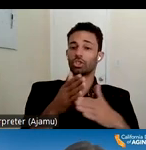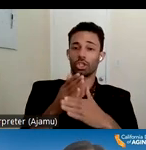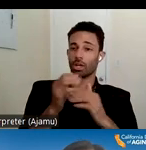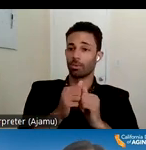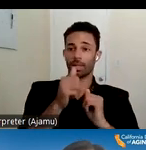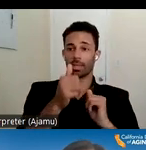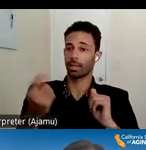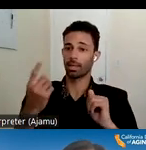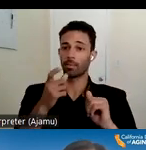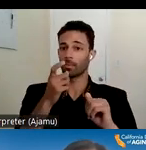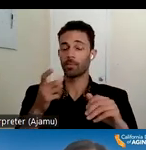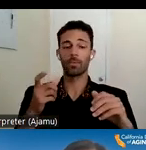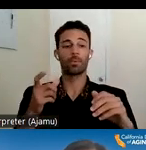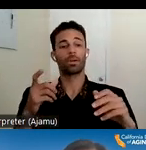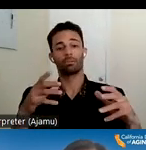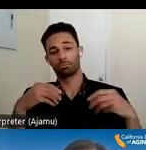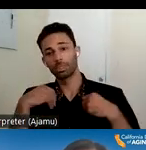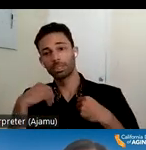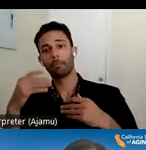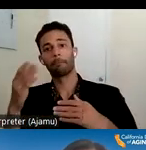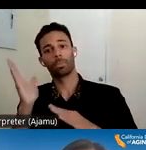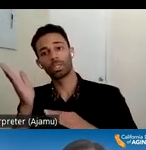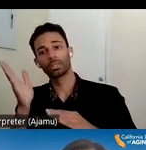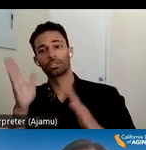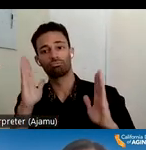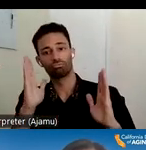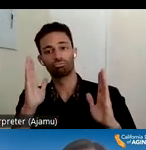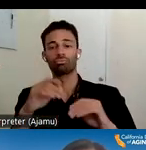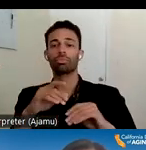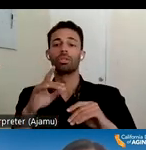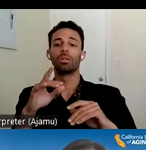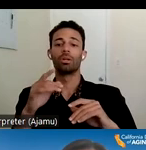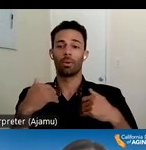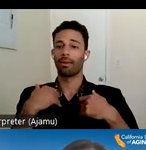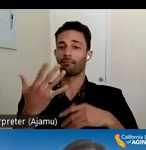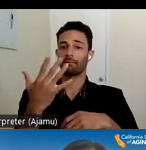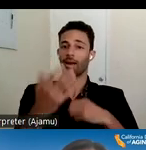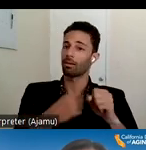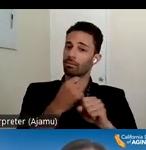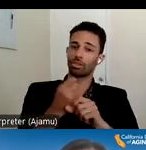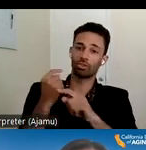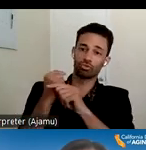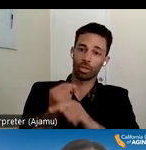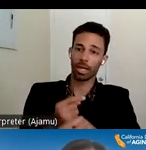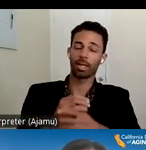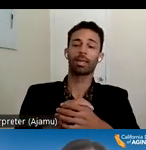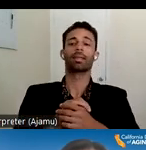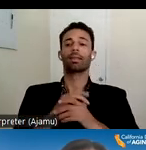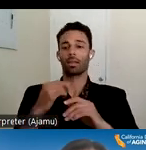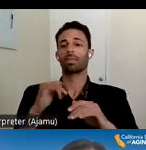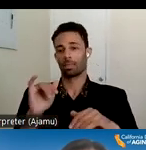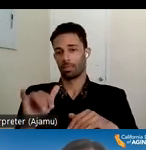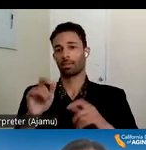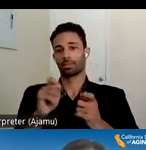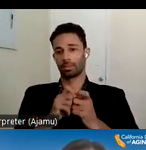who will accept a presentation uh we have five-year trends so um that is precisely what we're trying to do